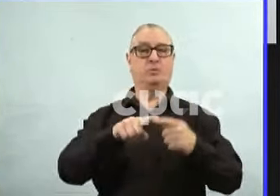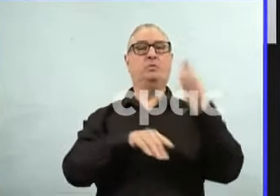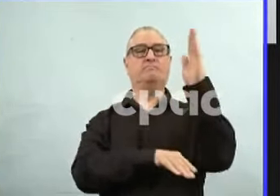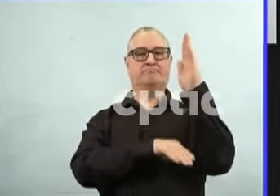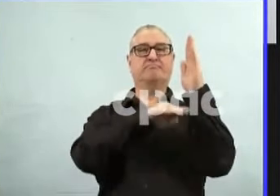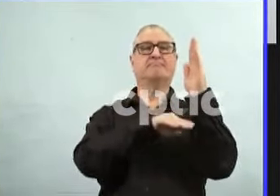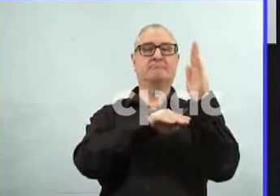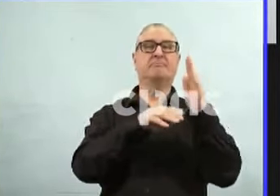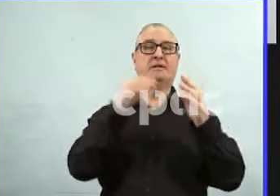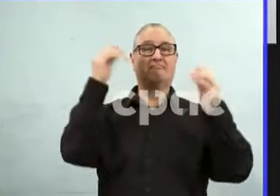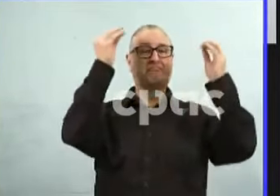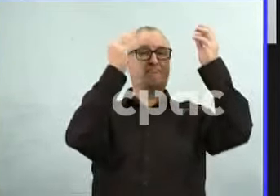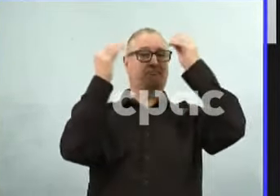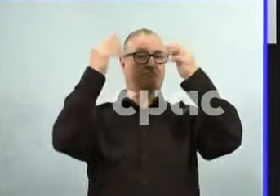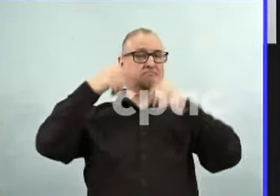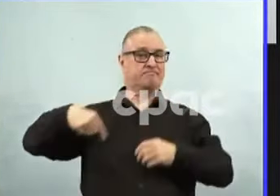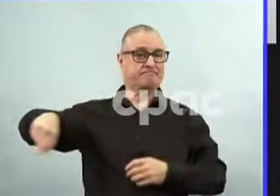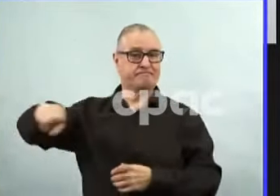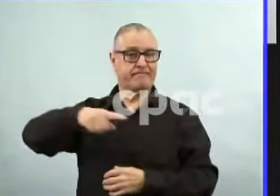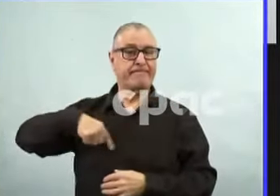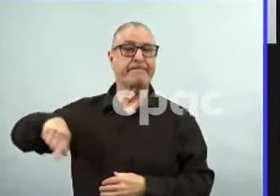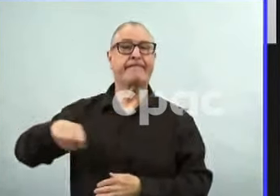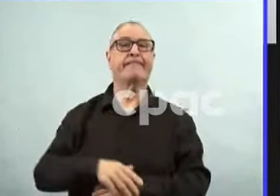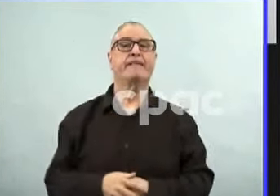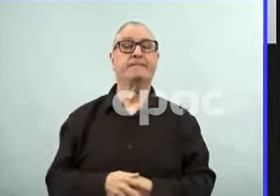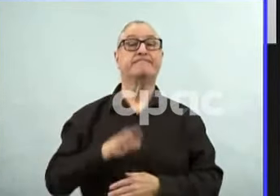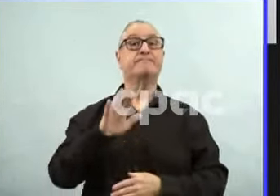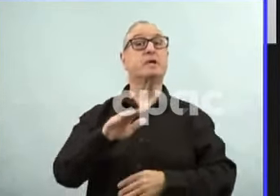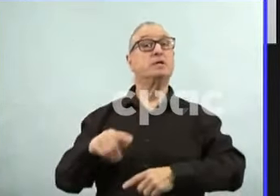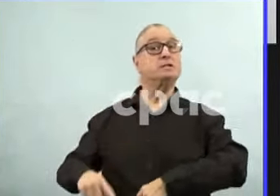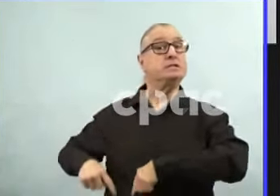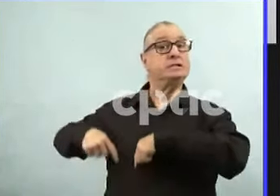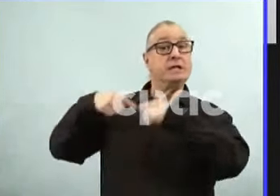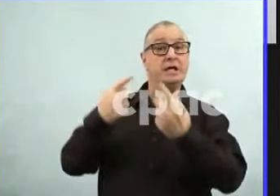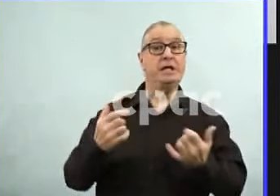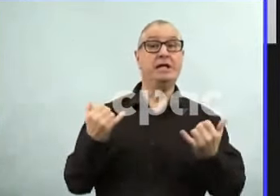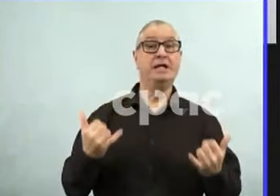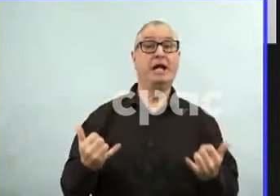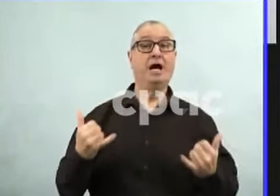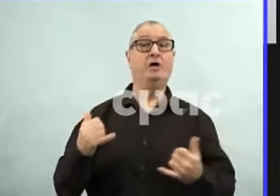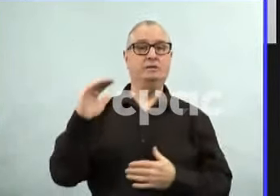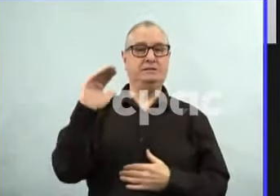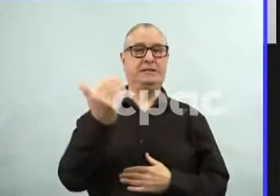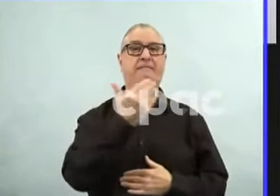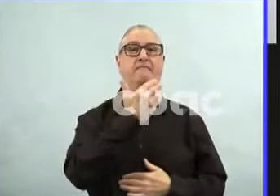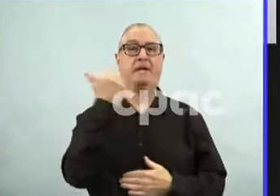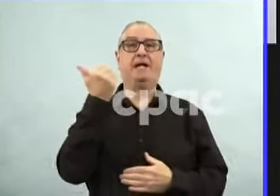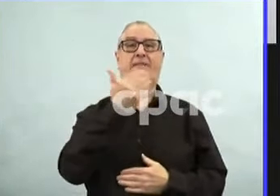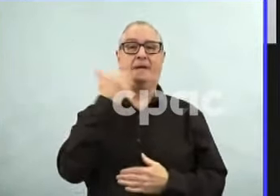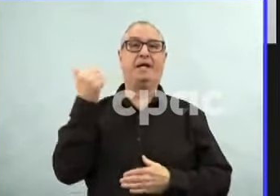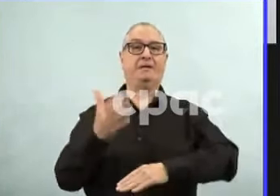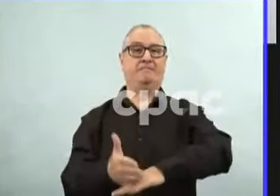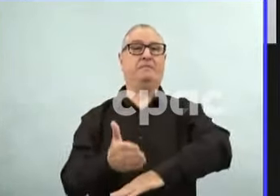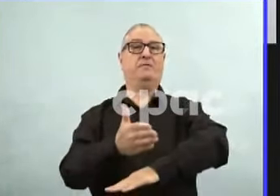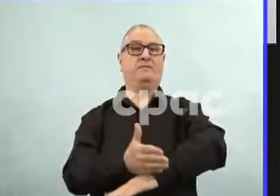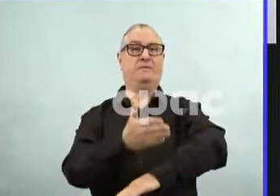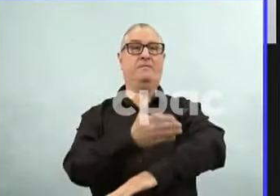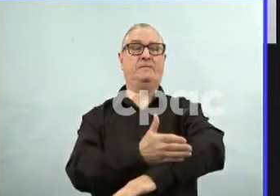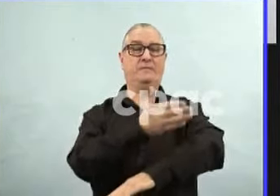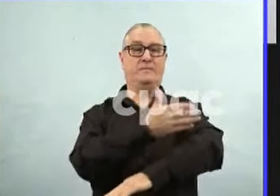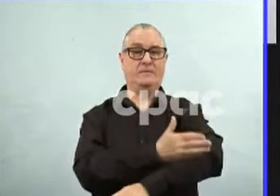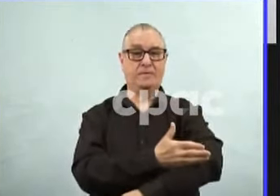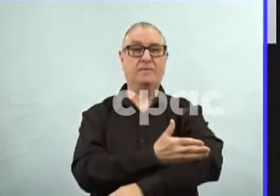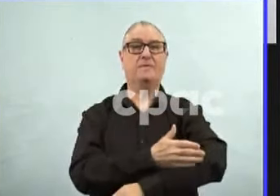been and continue to head in a very good direction in relation to the impacts of COVID-19 on Manitobans and its impacts on the health care